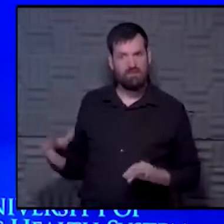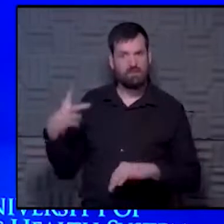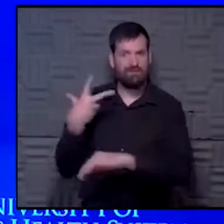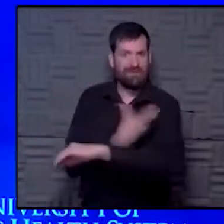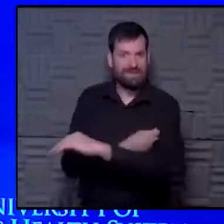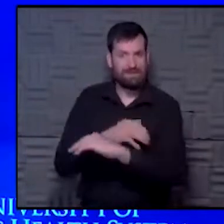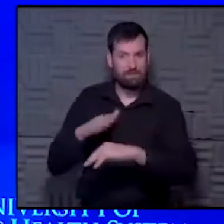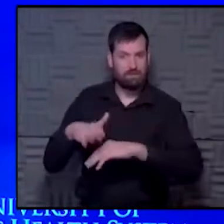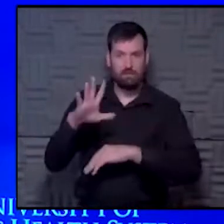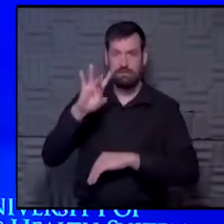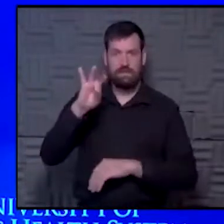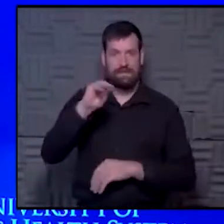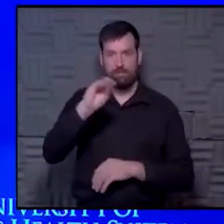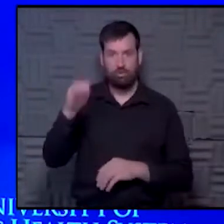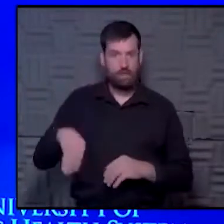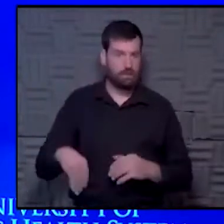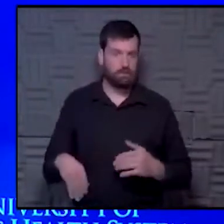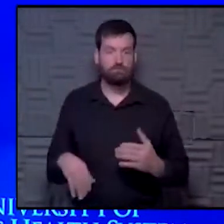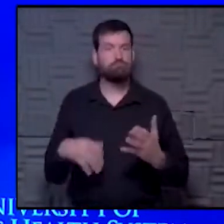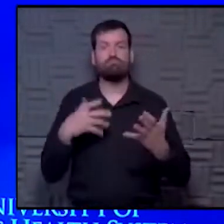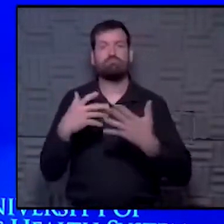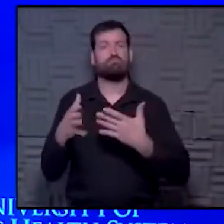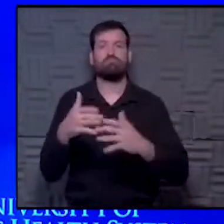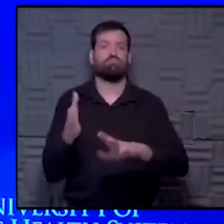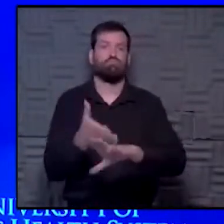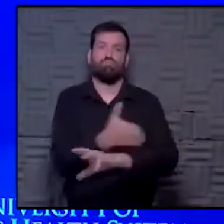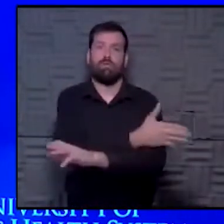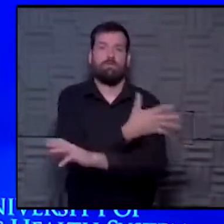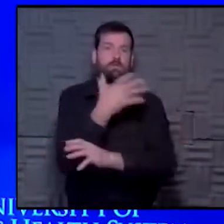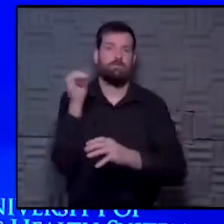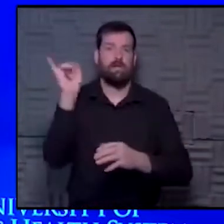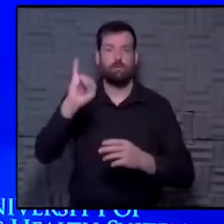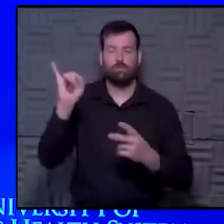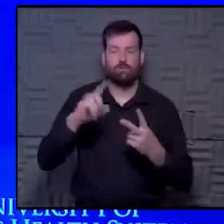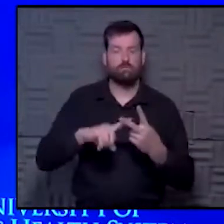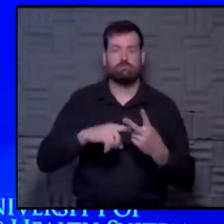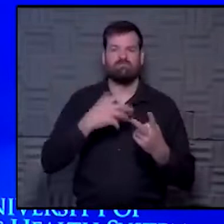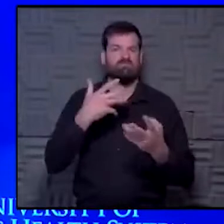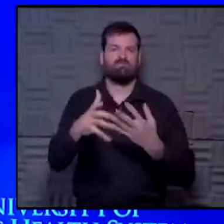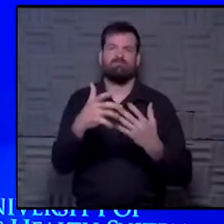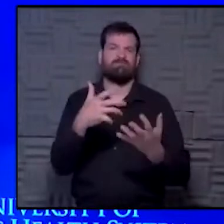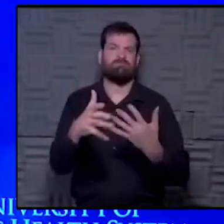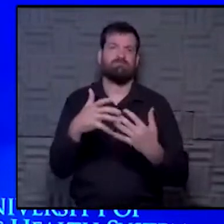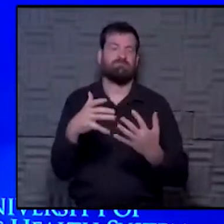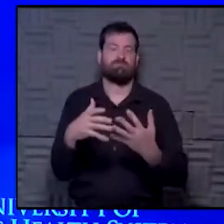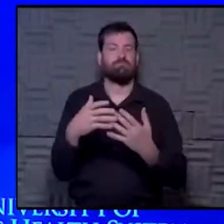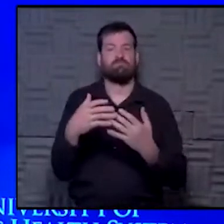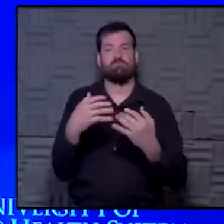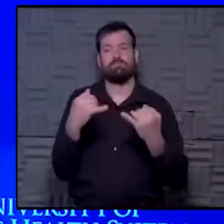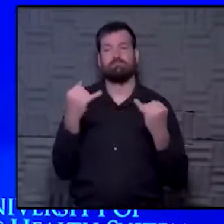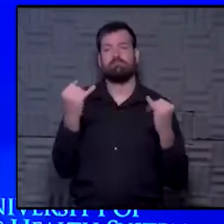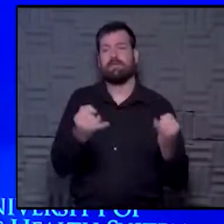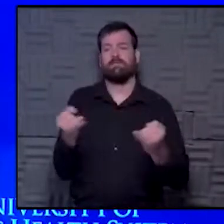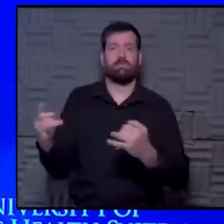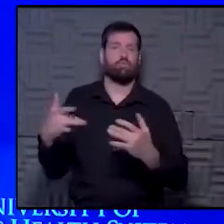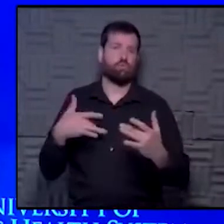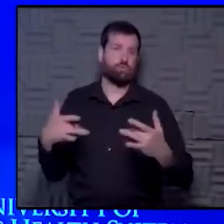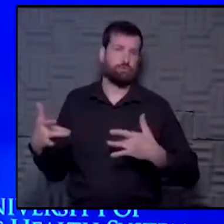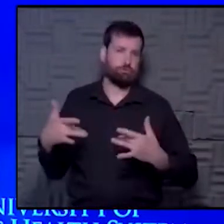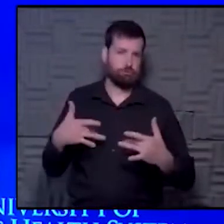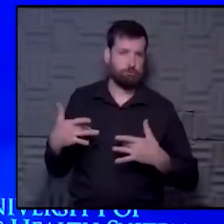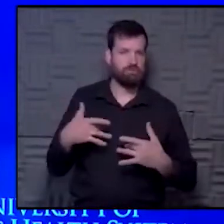80%, regardless of previous infection, regardless of sort of individual concerns,